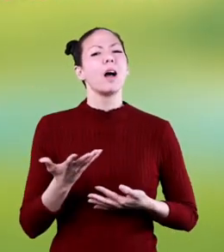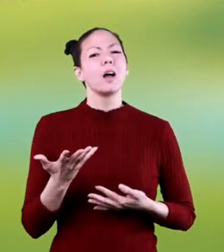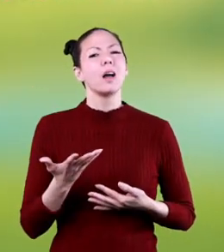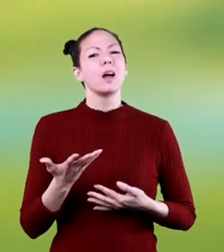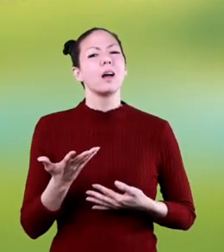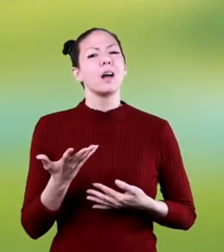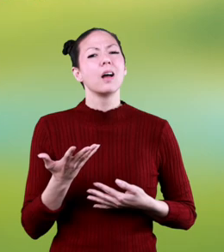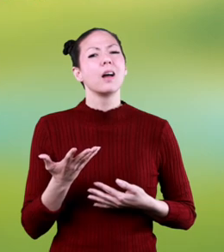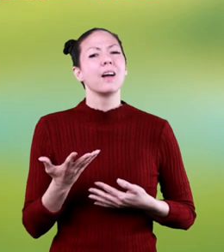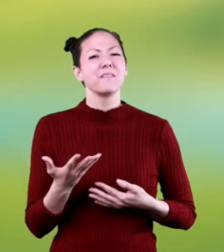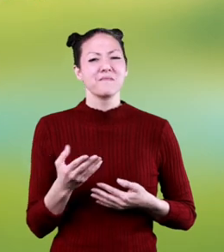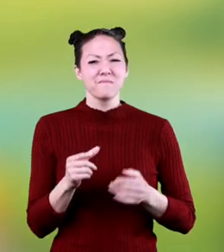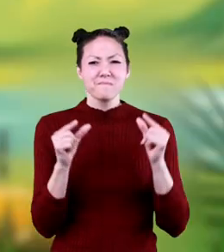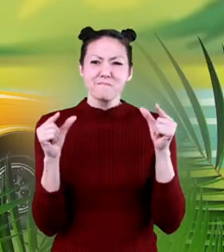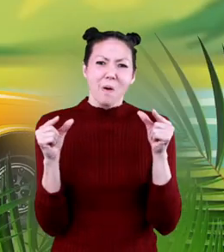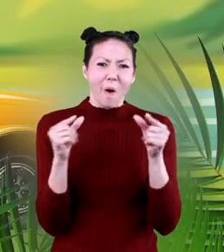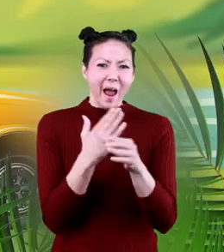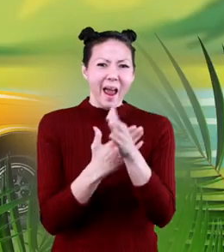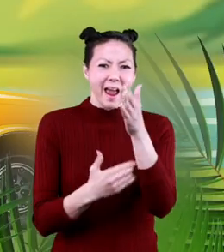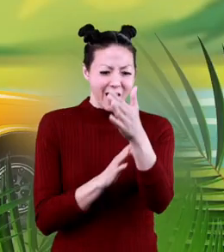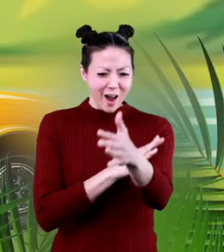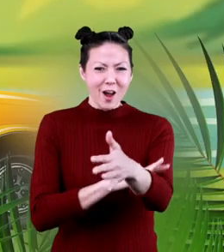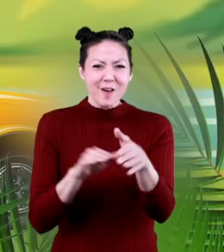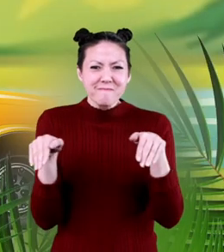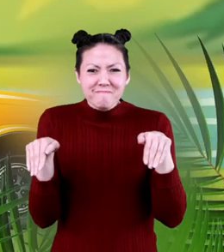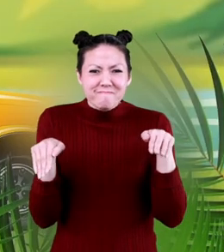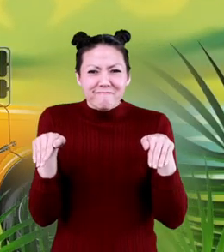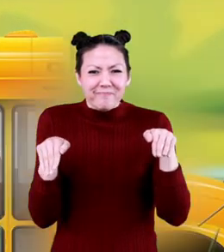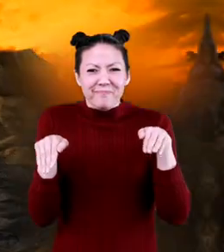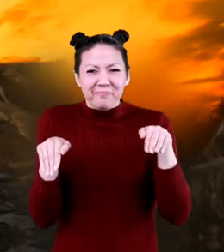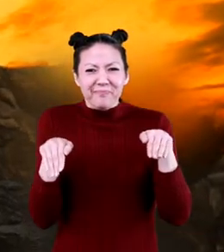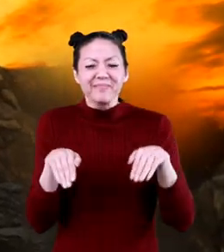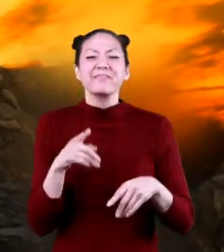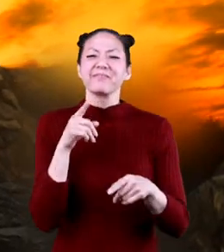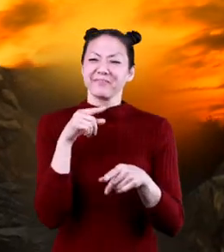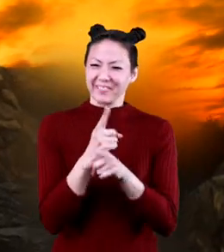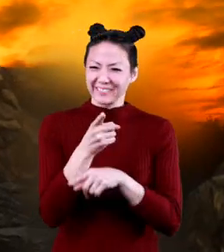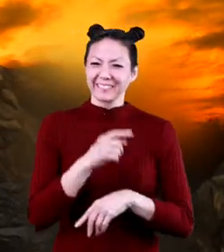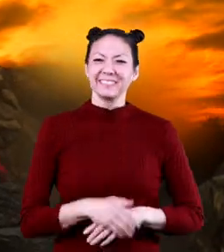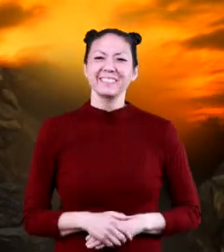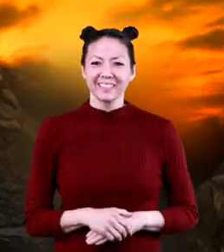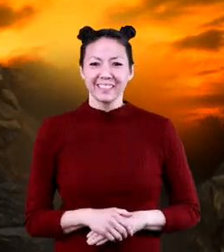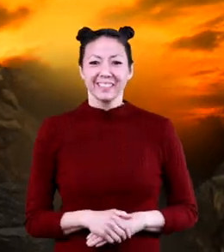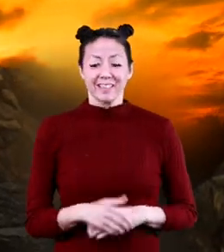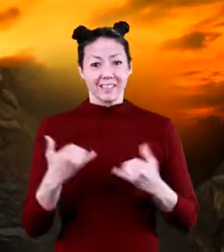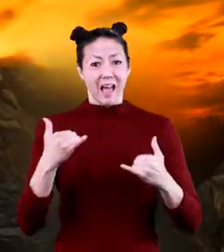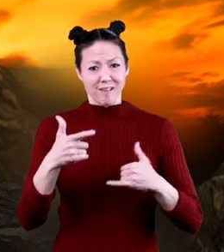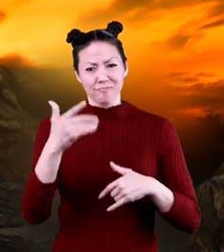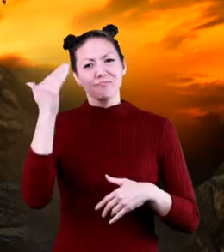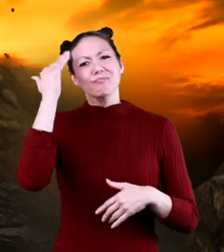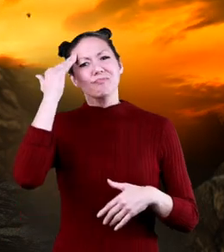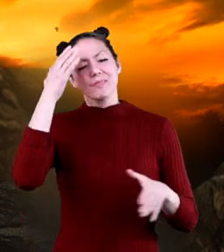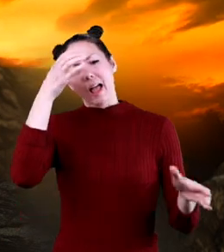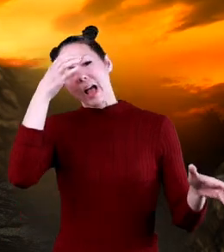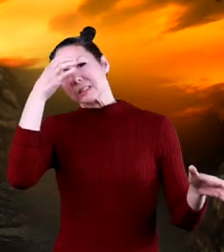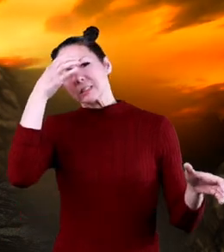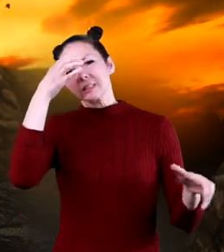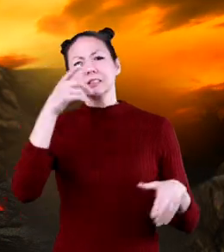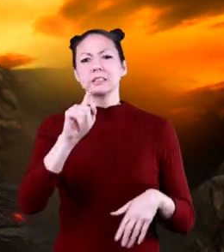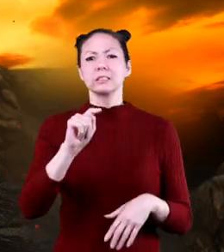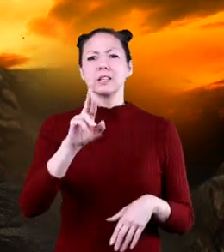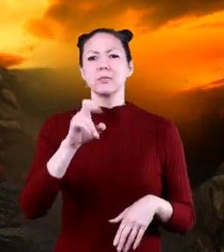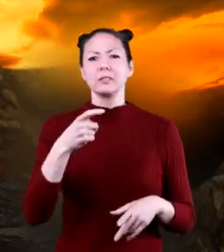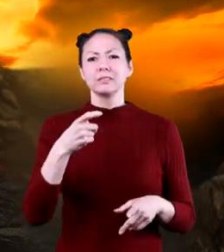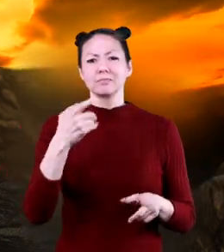weaknesses? Tiny arms! Great job, everybody! You're well on your way to becoming